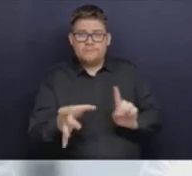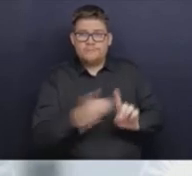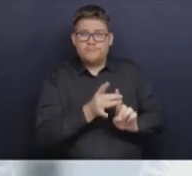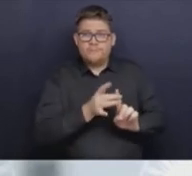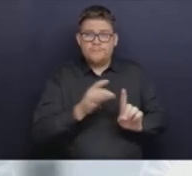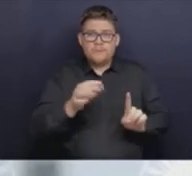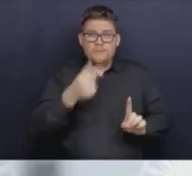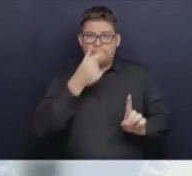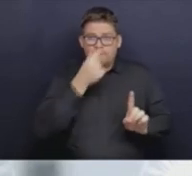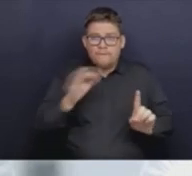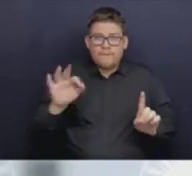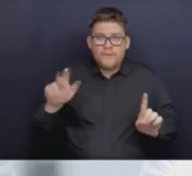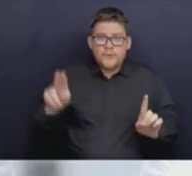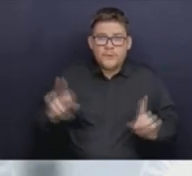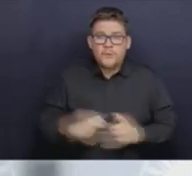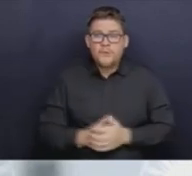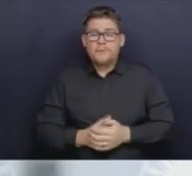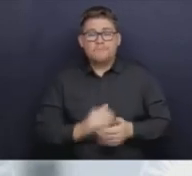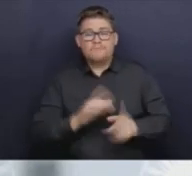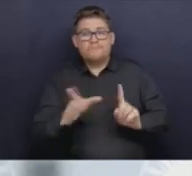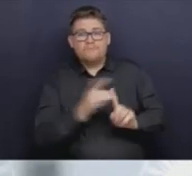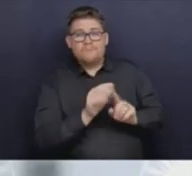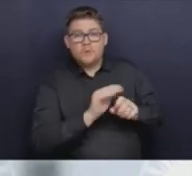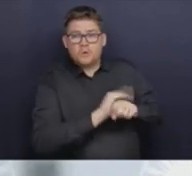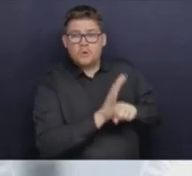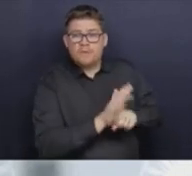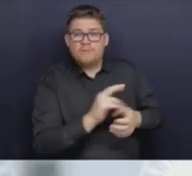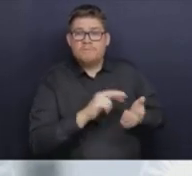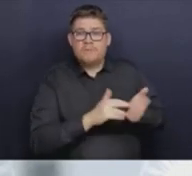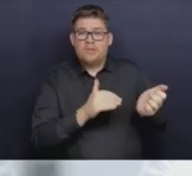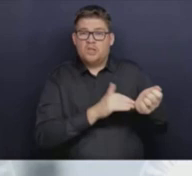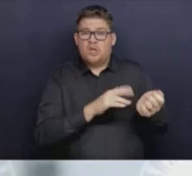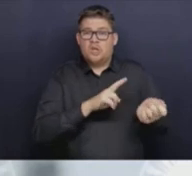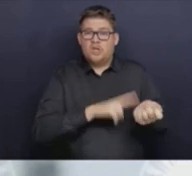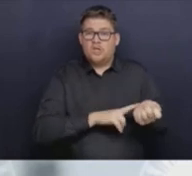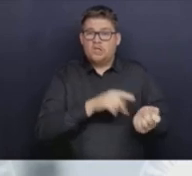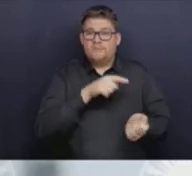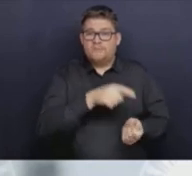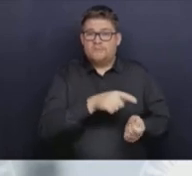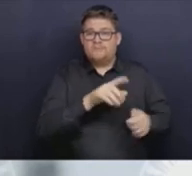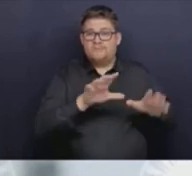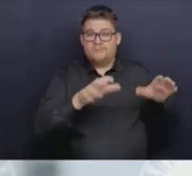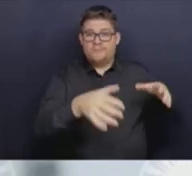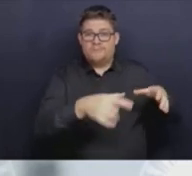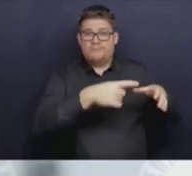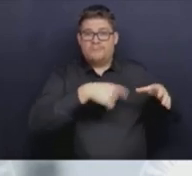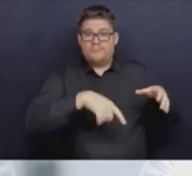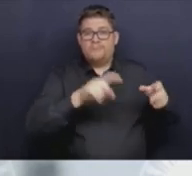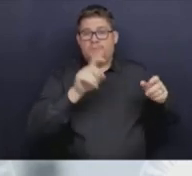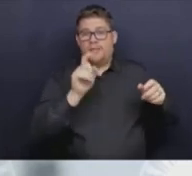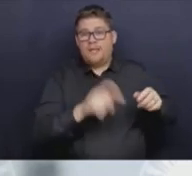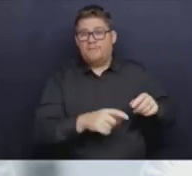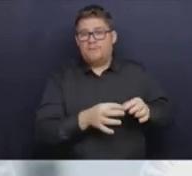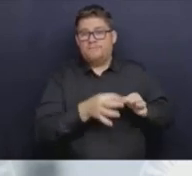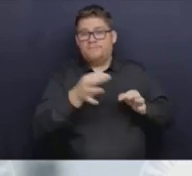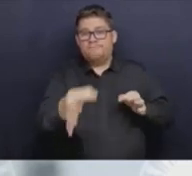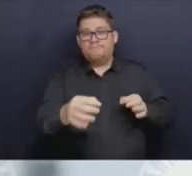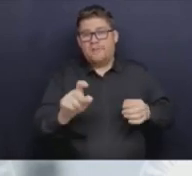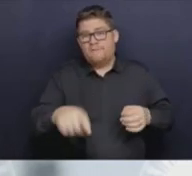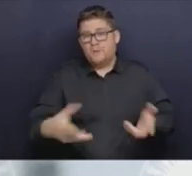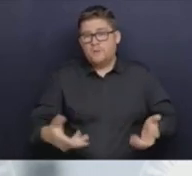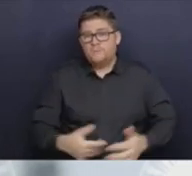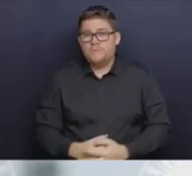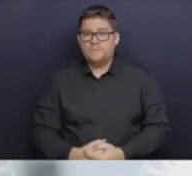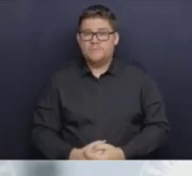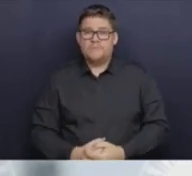-19. The surgery and that slate of surgeries would have to be postponed. And there is, of course, more illness in the system. But in a general